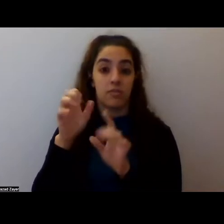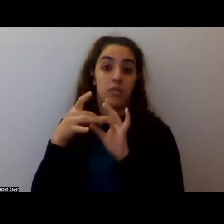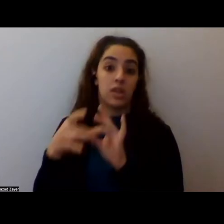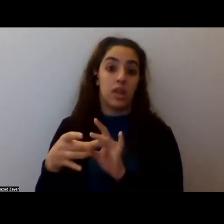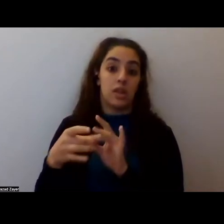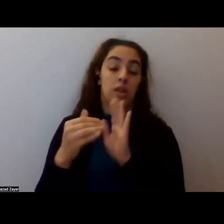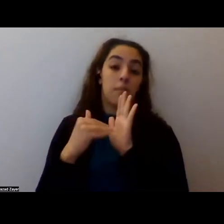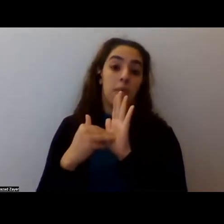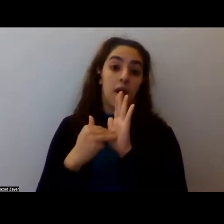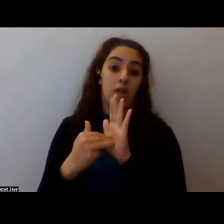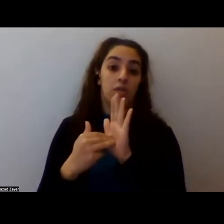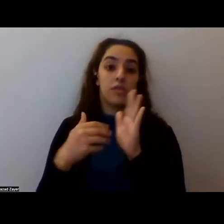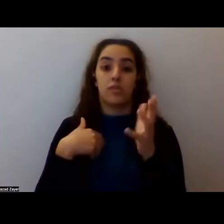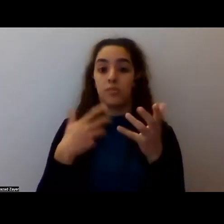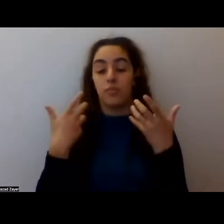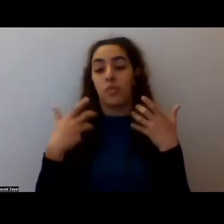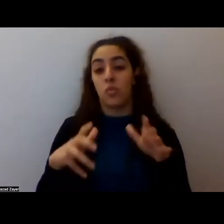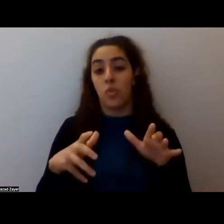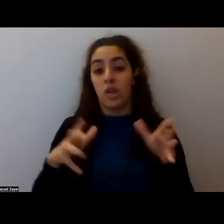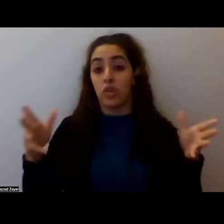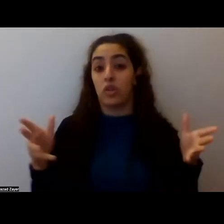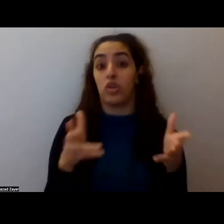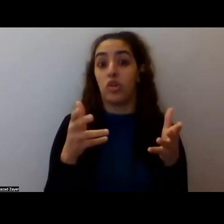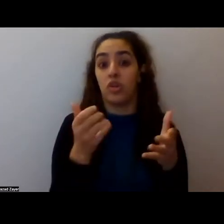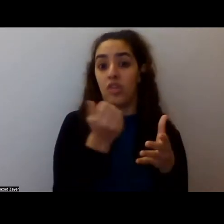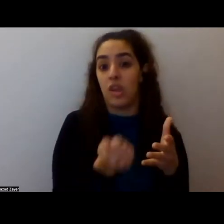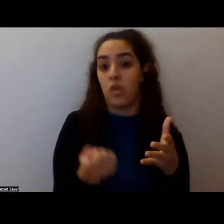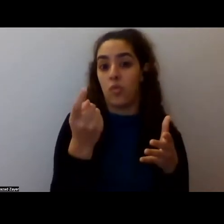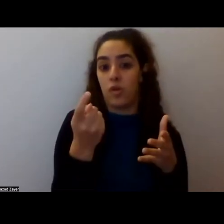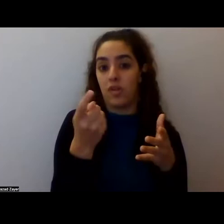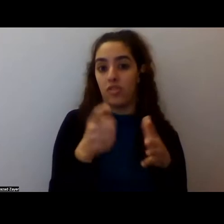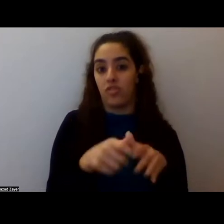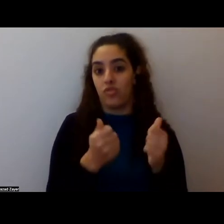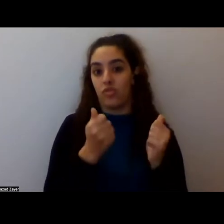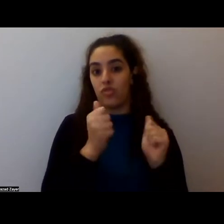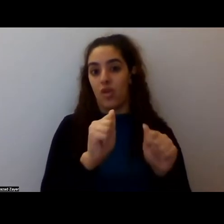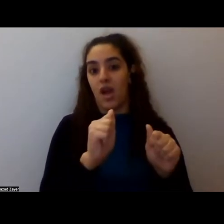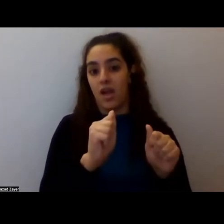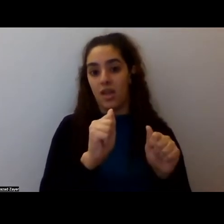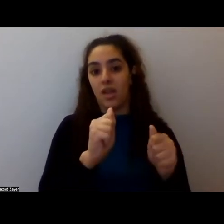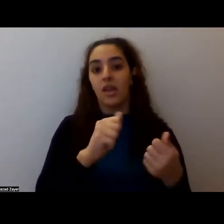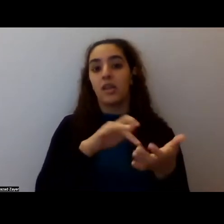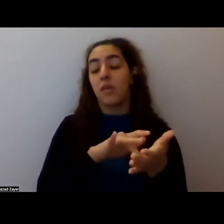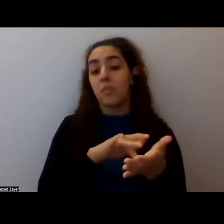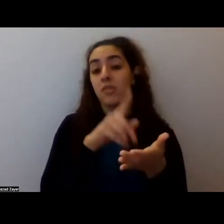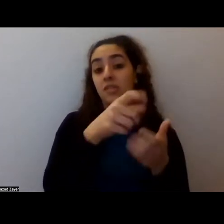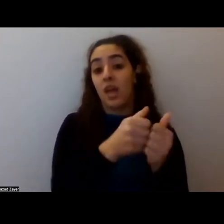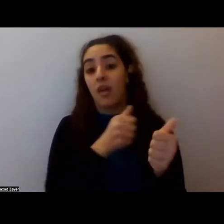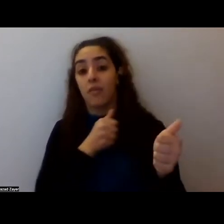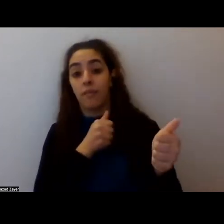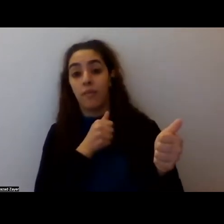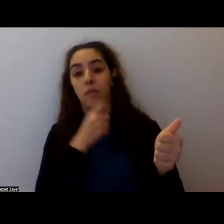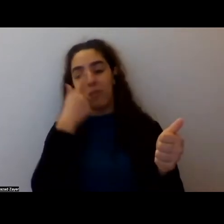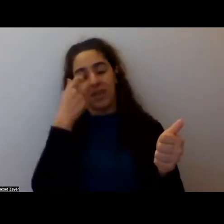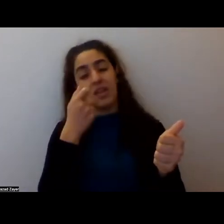to, um, entice anybody to try a substance that they've been abstinent from, uh, because there are risks that it